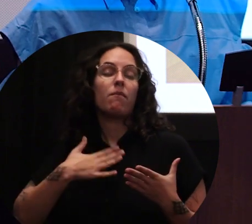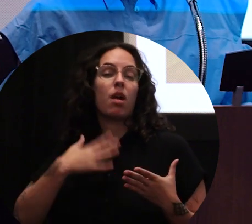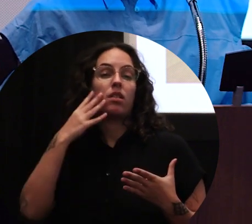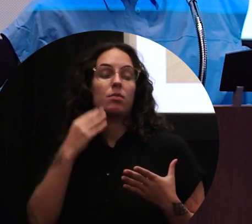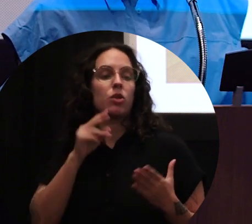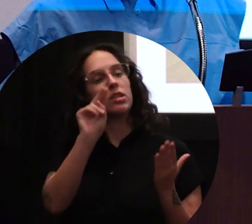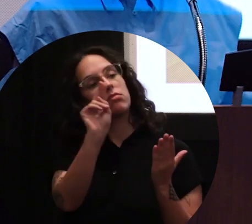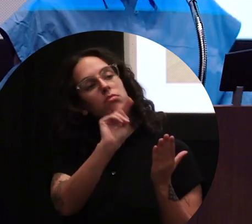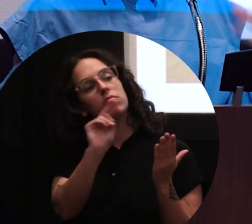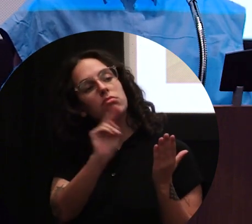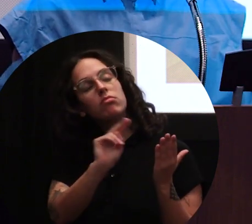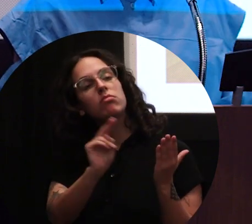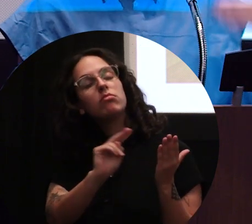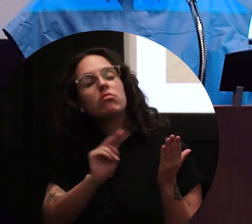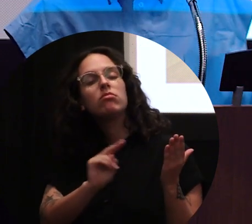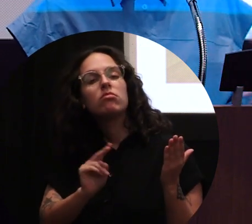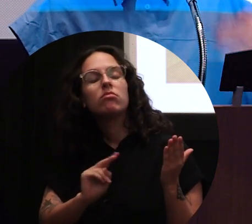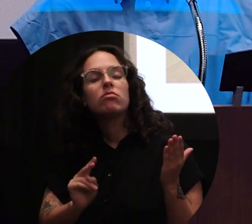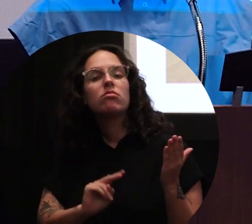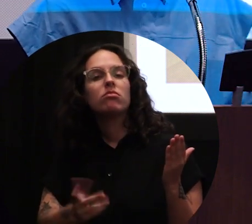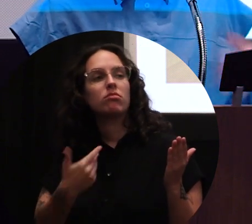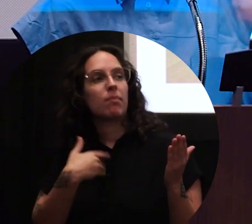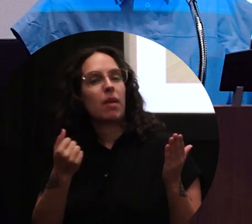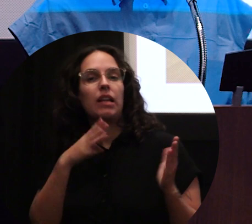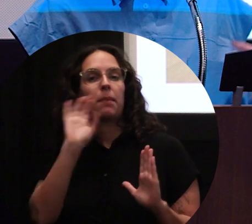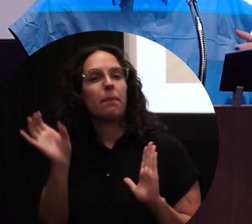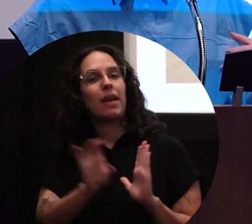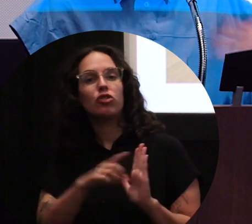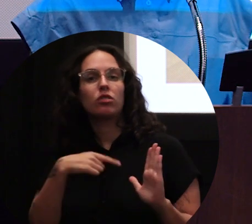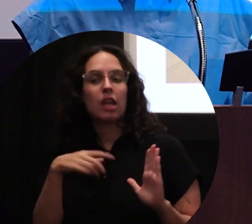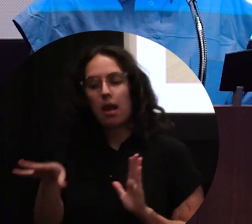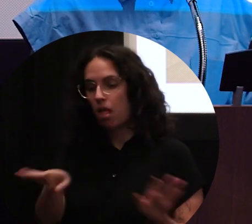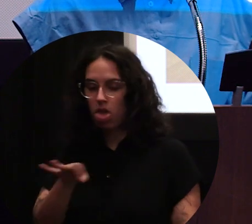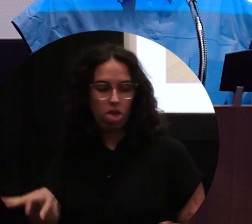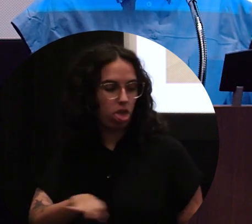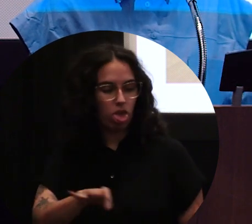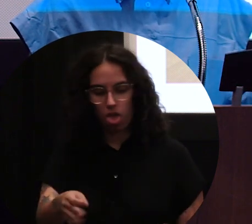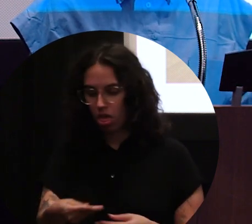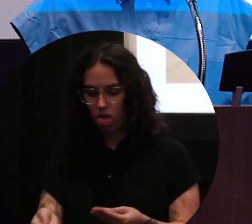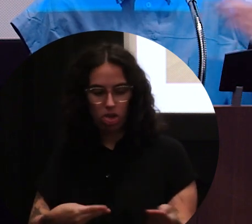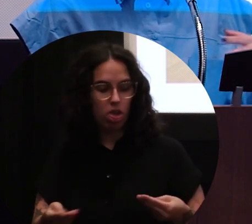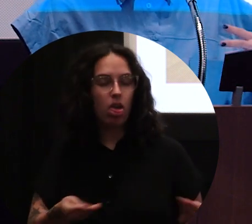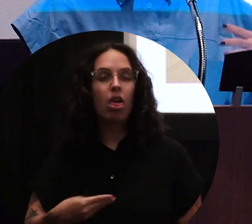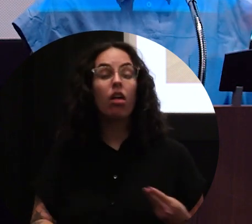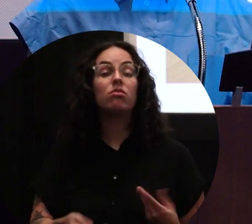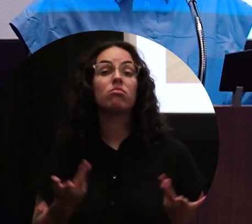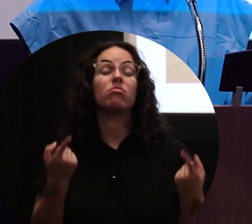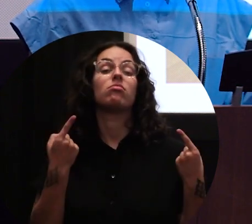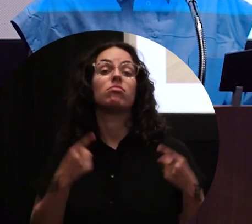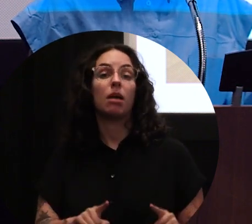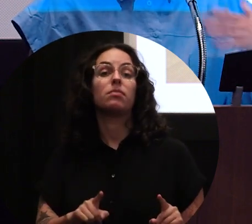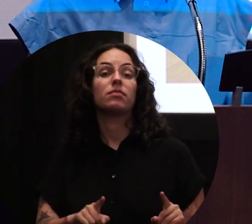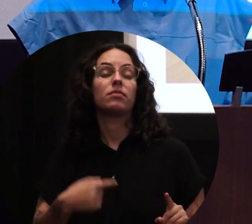was surprised, you know, so there's all these images, I'm going through all of them. And at one point, I